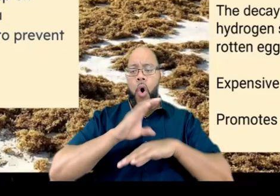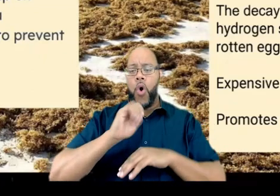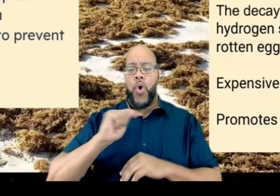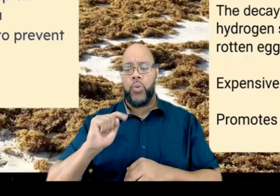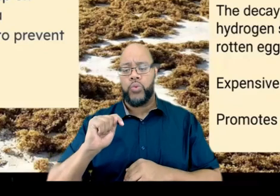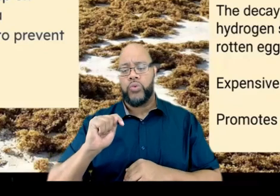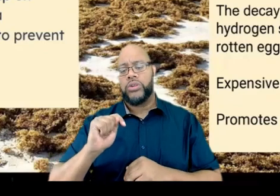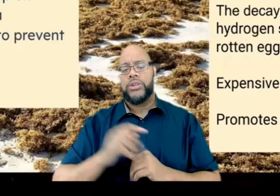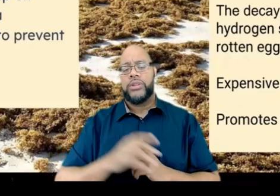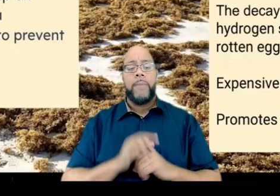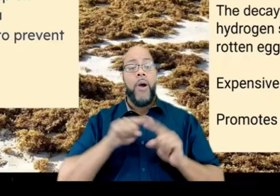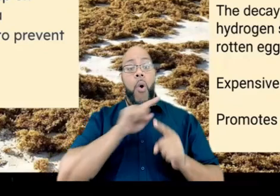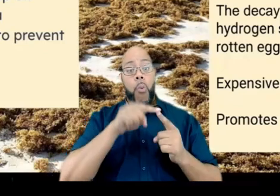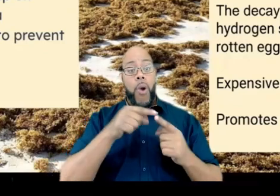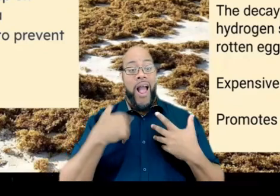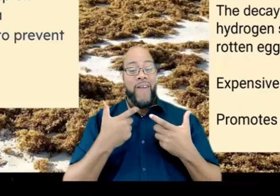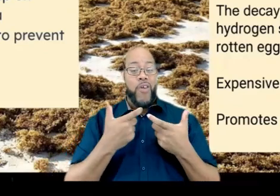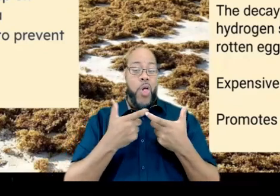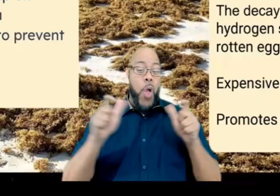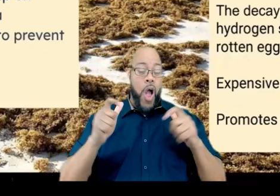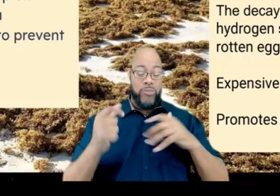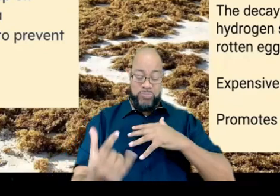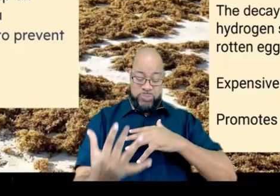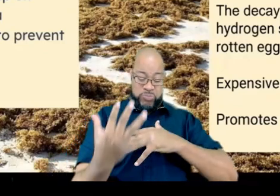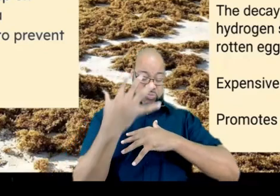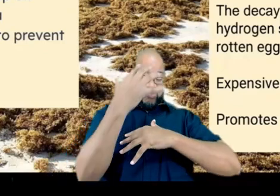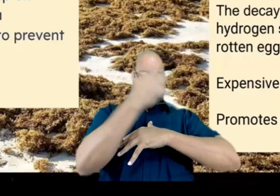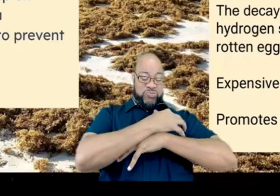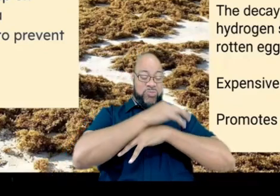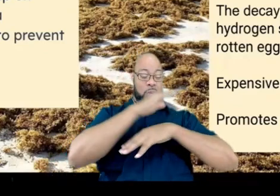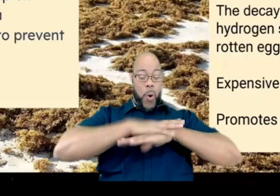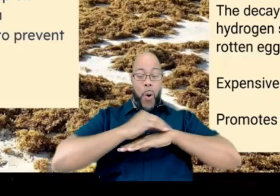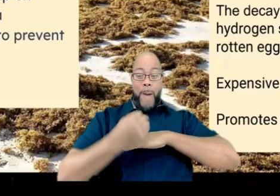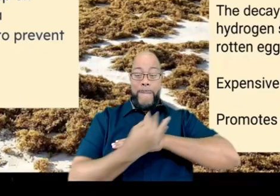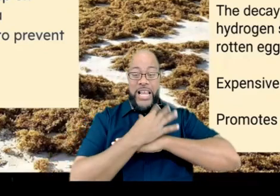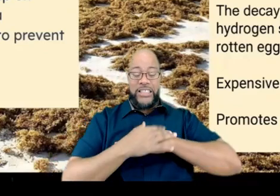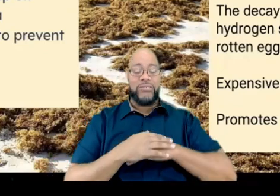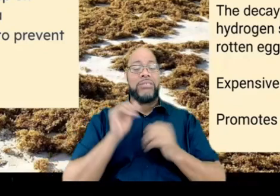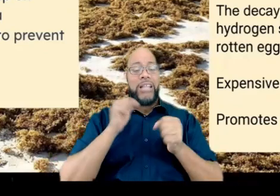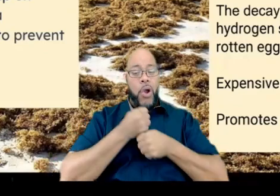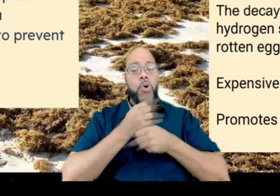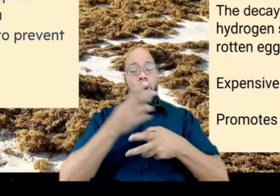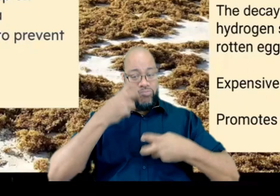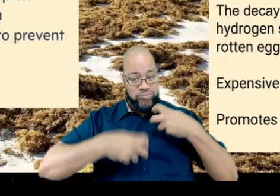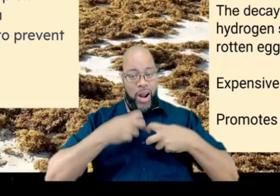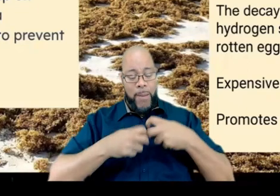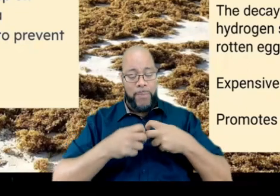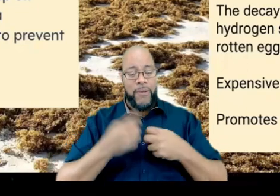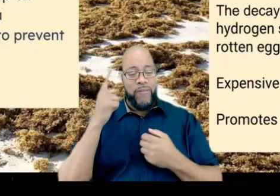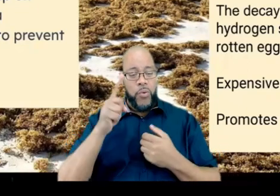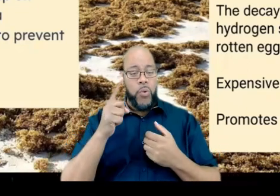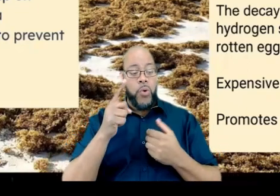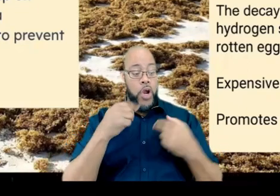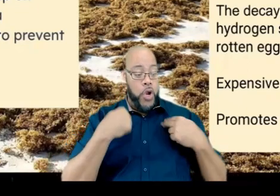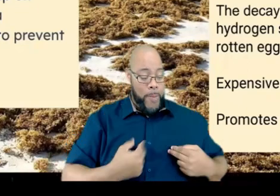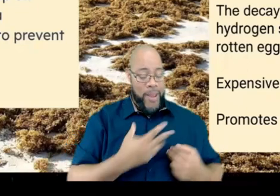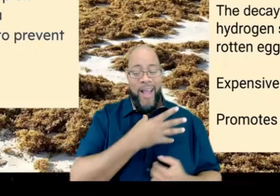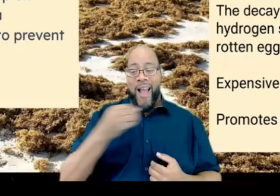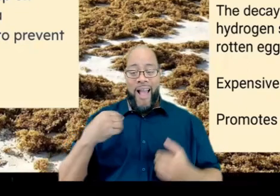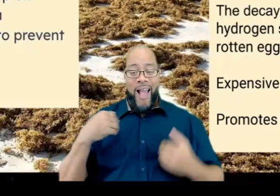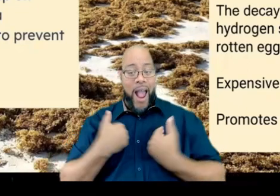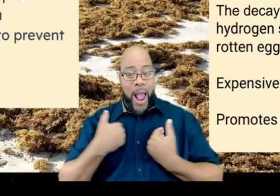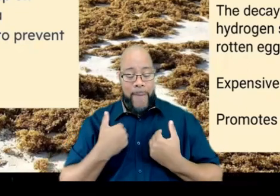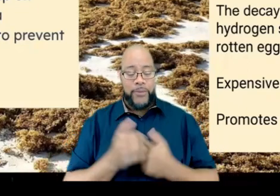But when there's a large amount of Sargasm on those shorelines, it can cause problems for both humans and